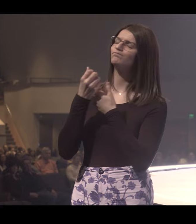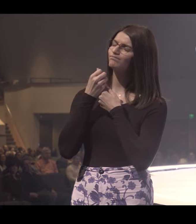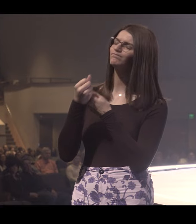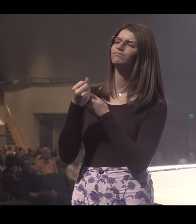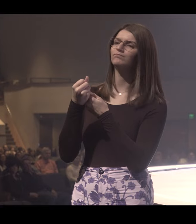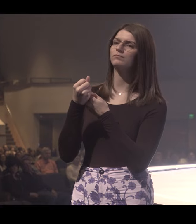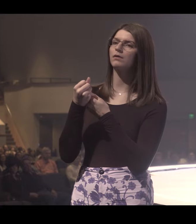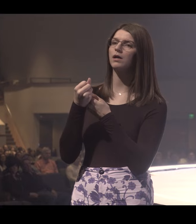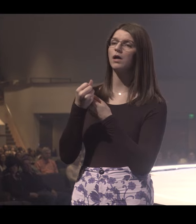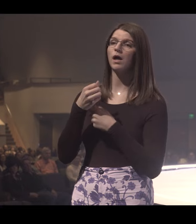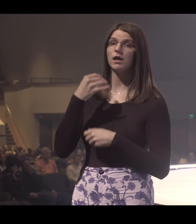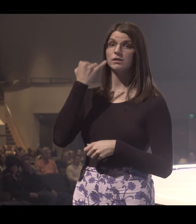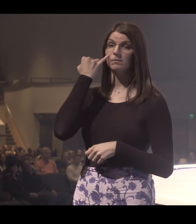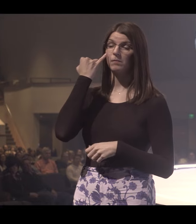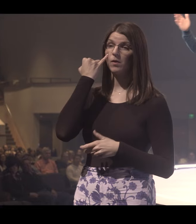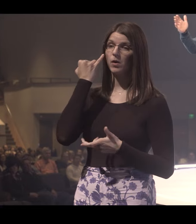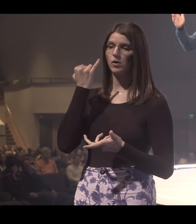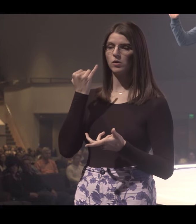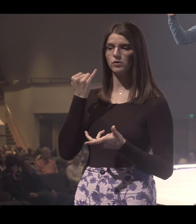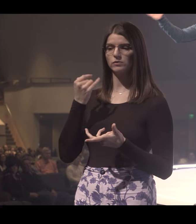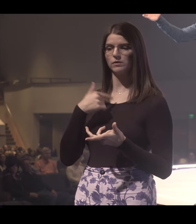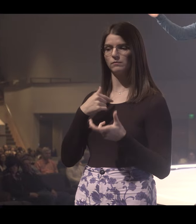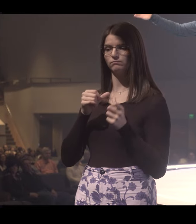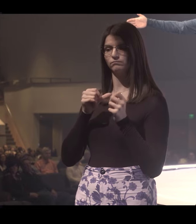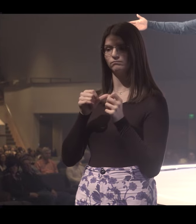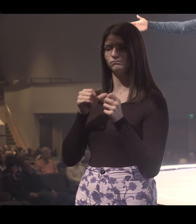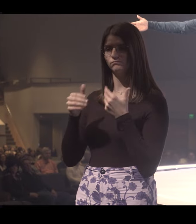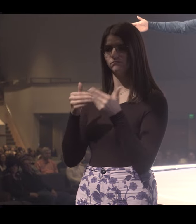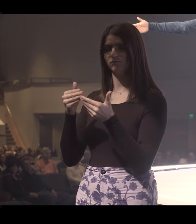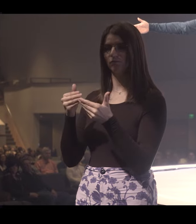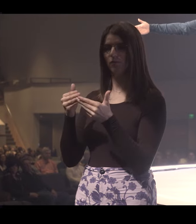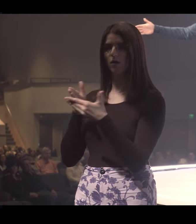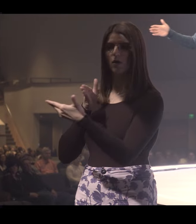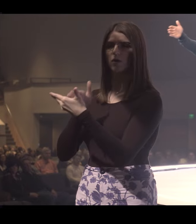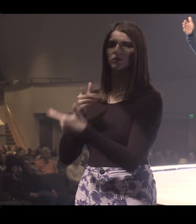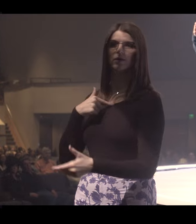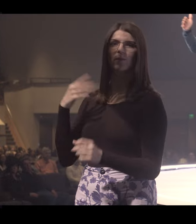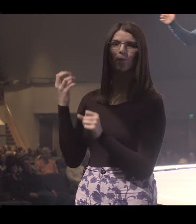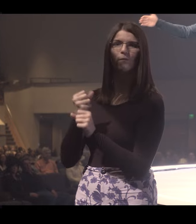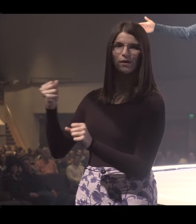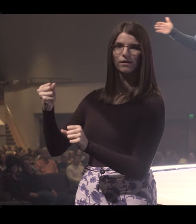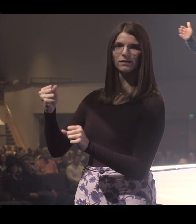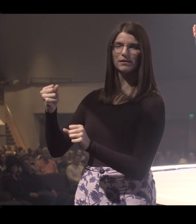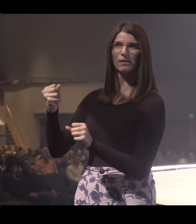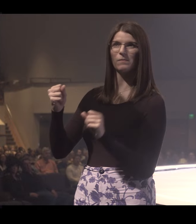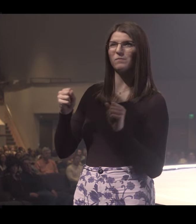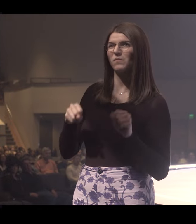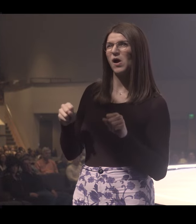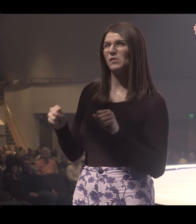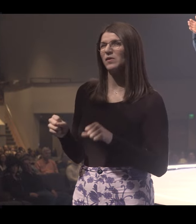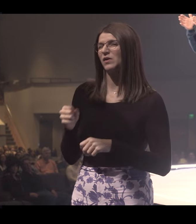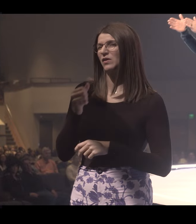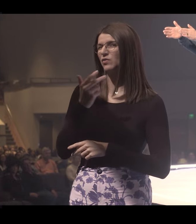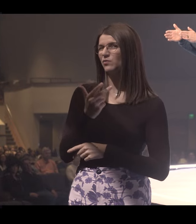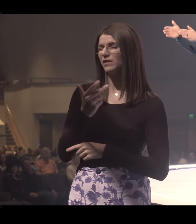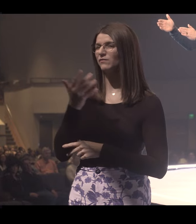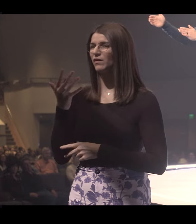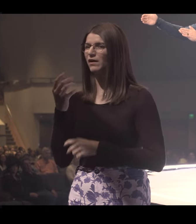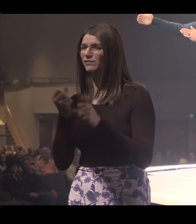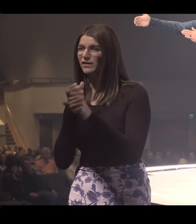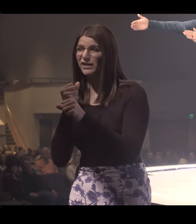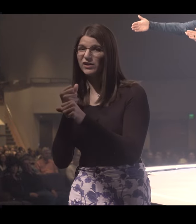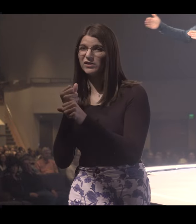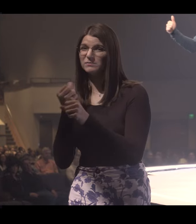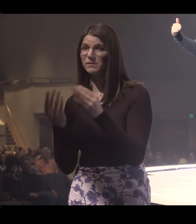confident, confident, that if I play this out, I'll win the lawsuit long term. But probably to win it, it's going to take me three